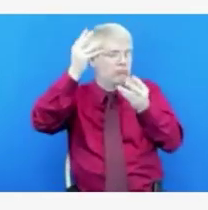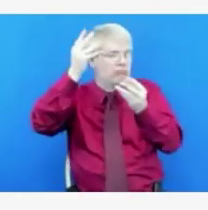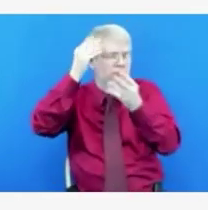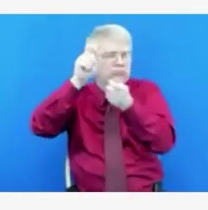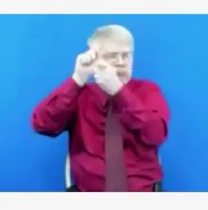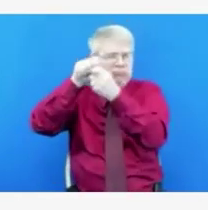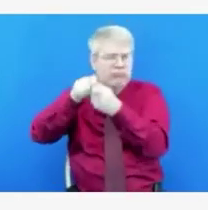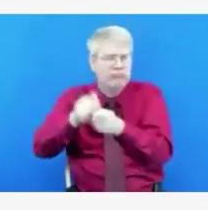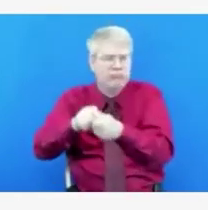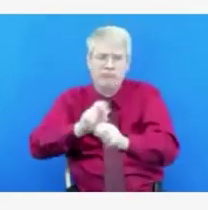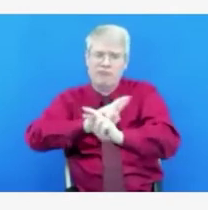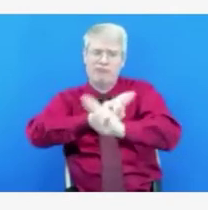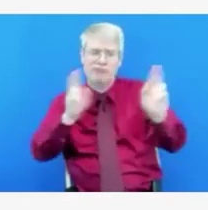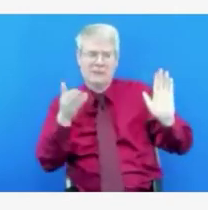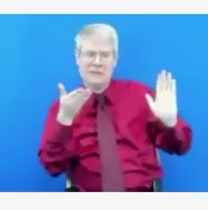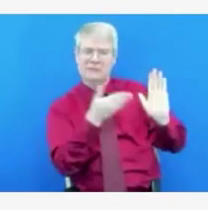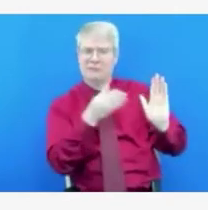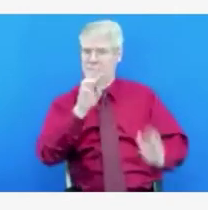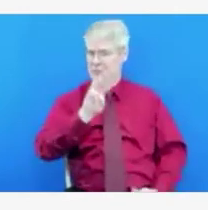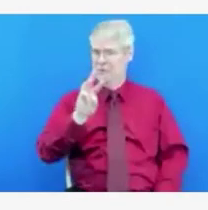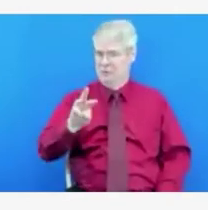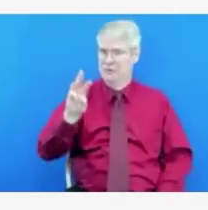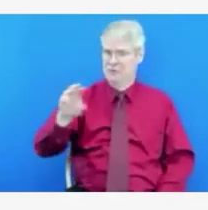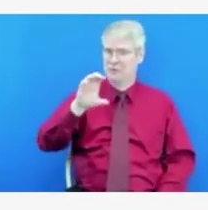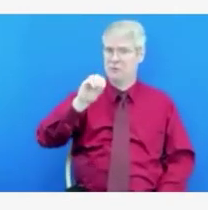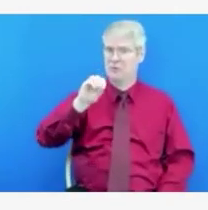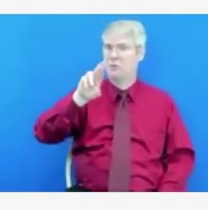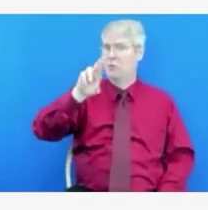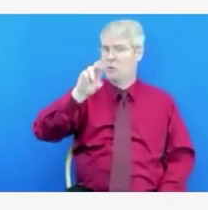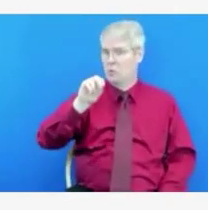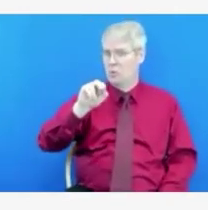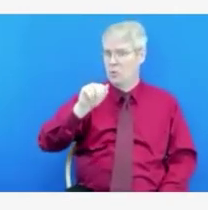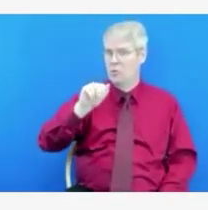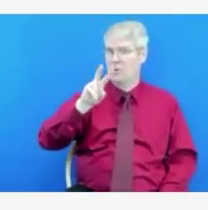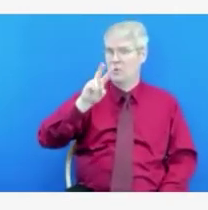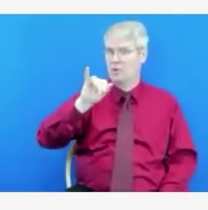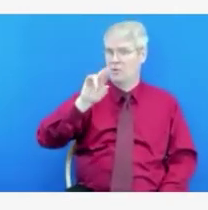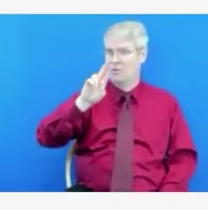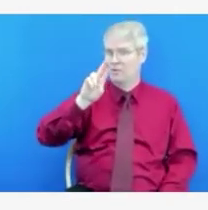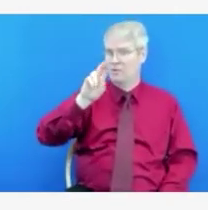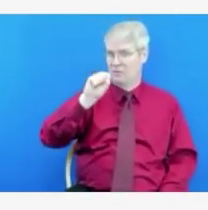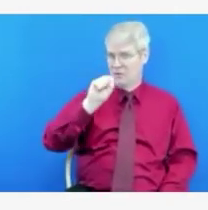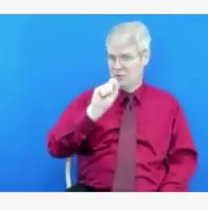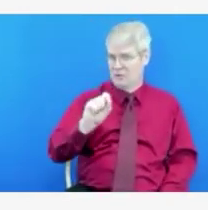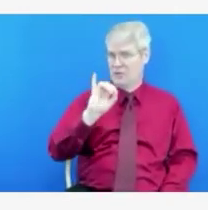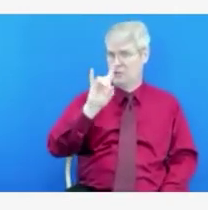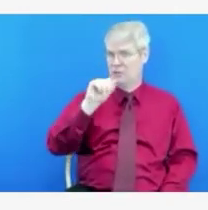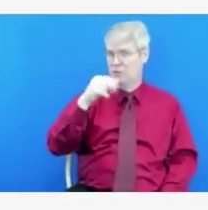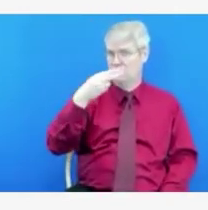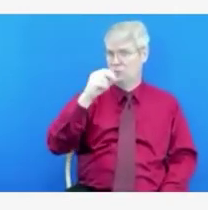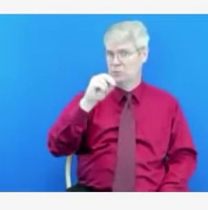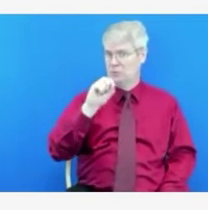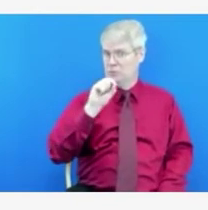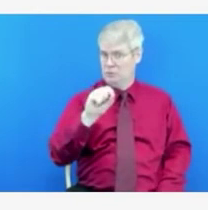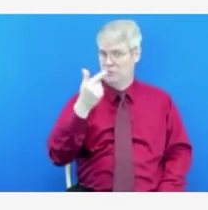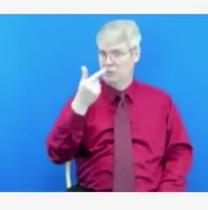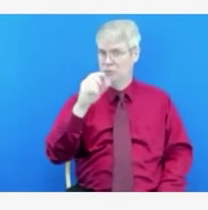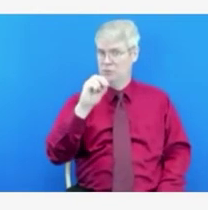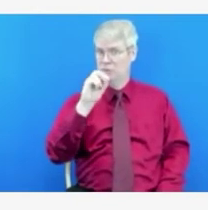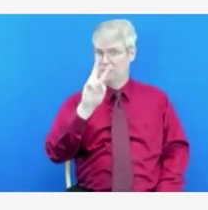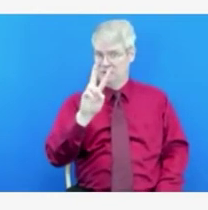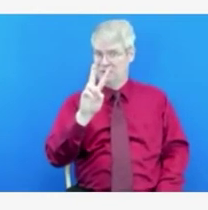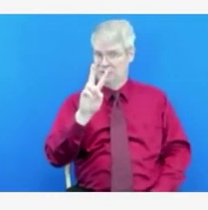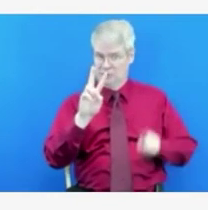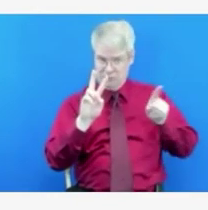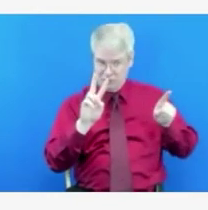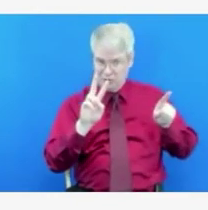what you can see on the CDC website. Holidays and events where people gather are ripe for the spread of COVID as we know, particularly for those who